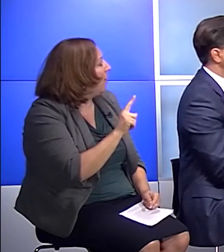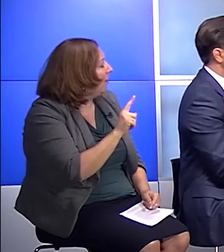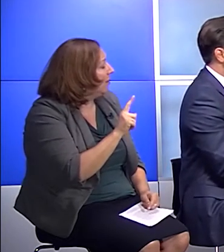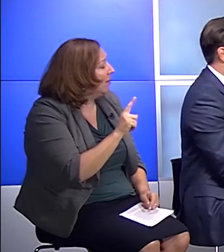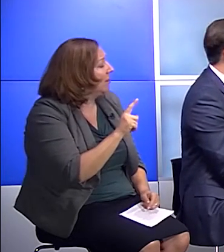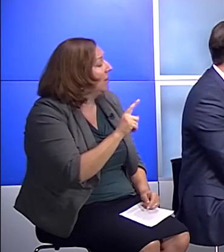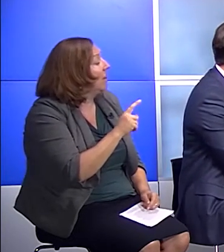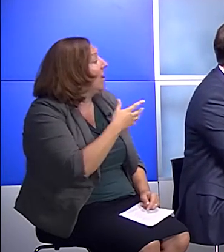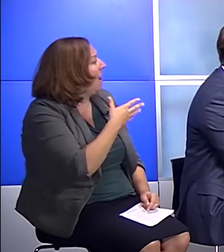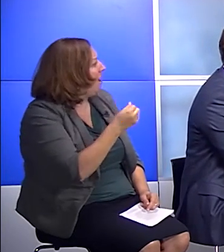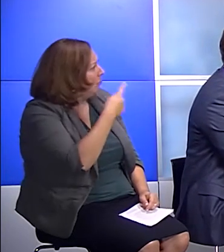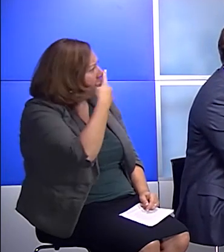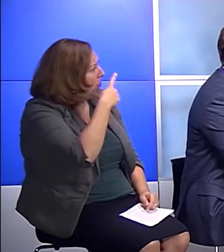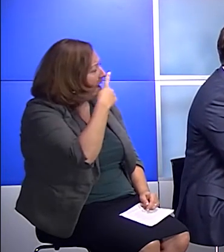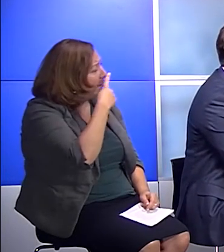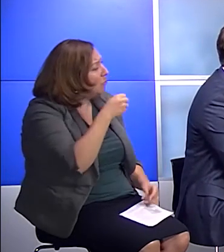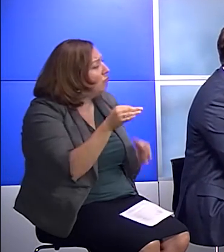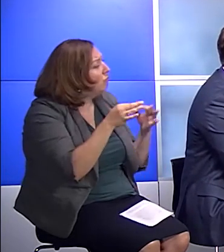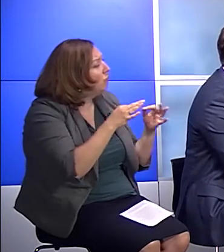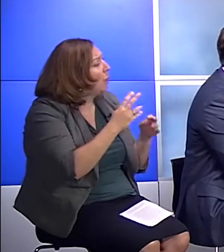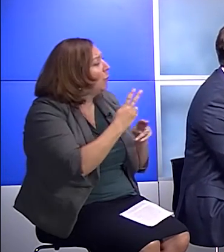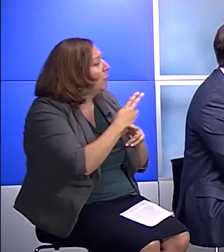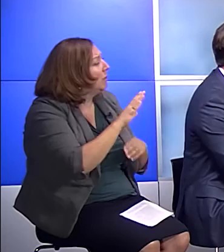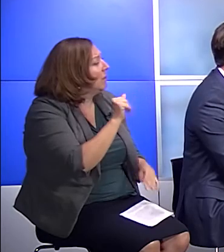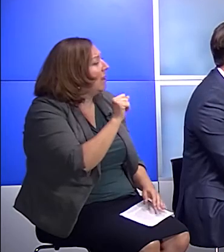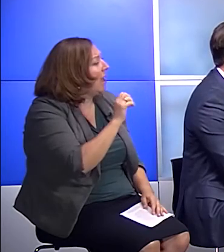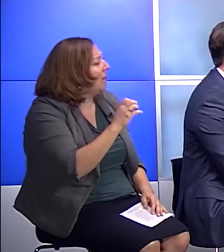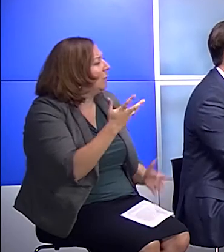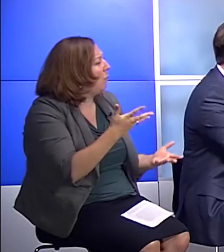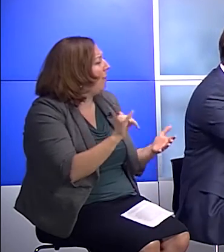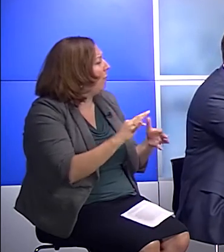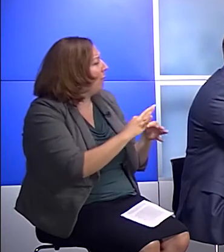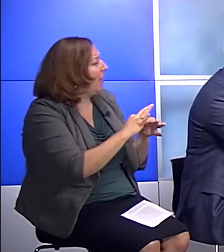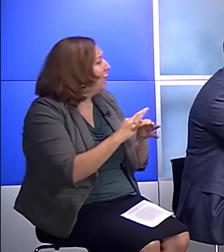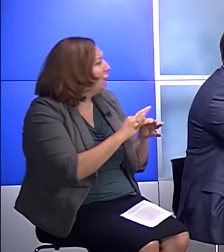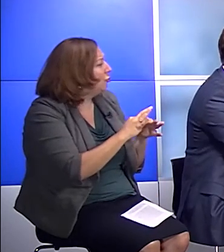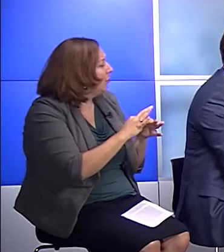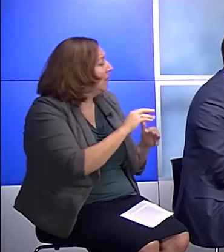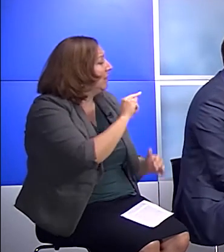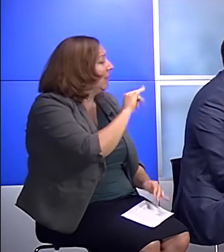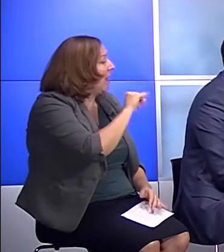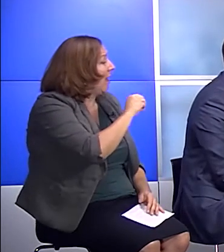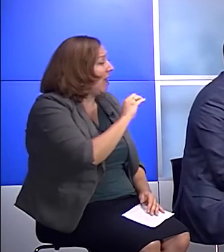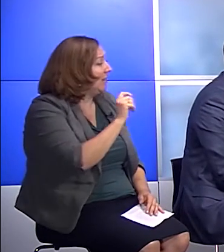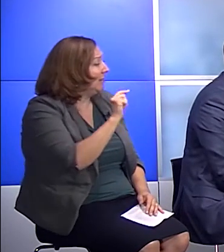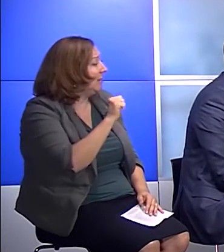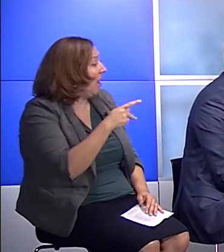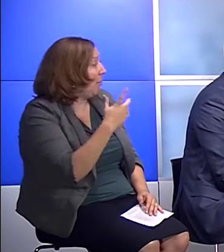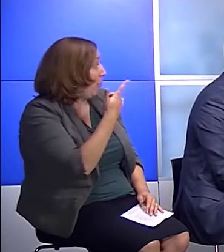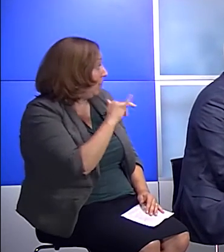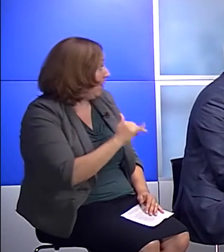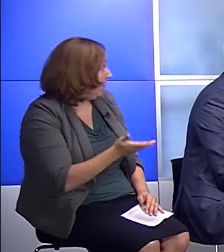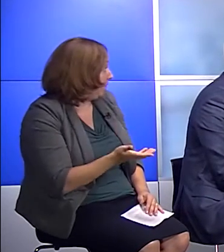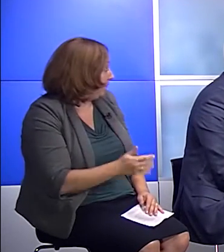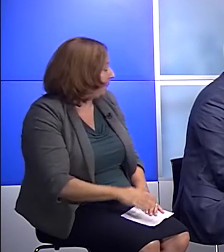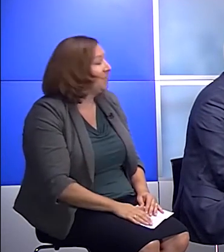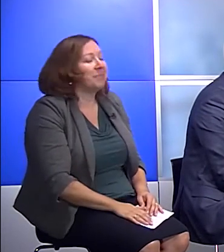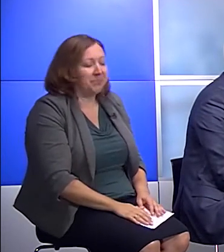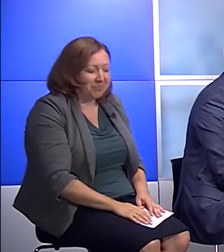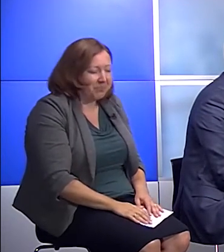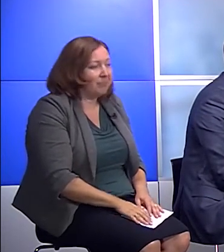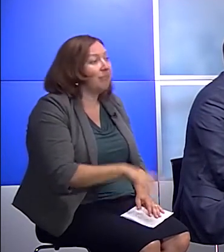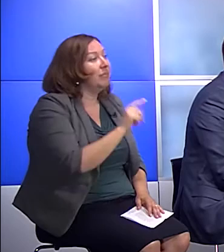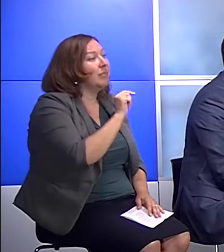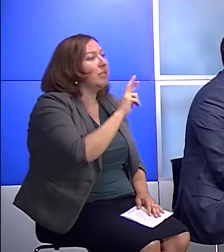through maybe a use case or an example of what that relationship is like between TIA and TAP? Absolutely. So TR